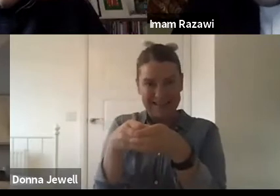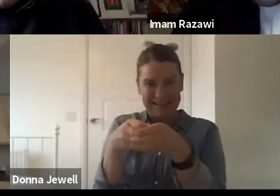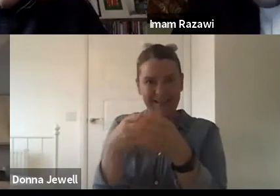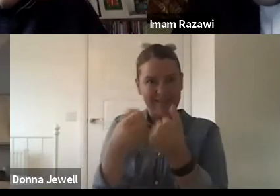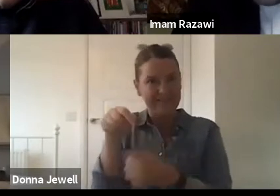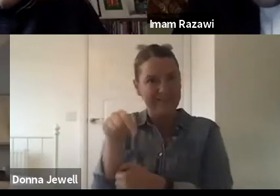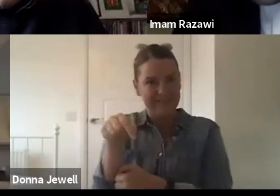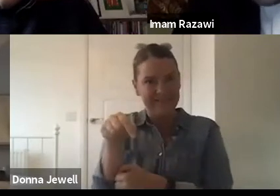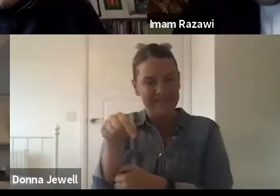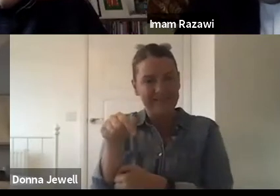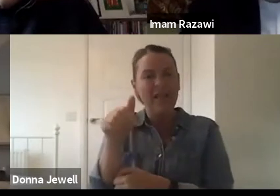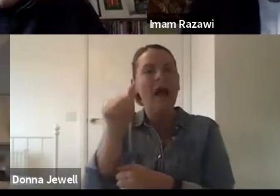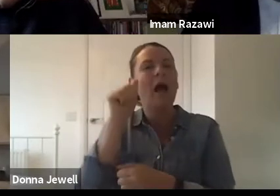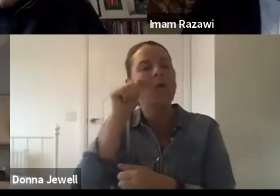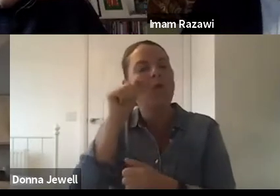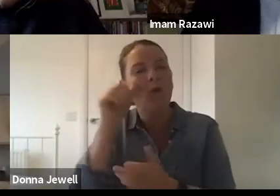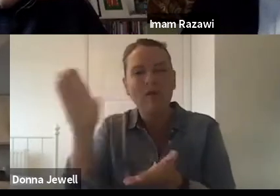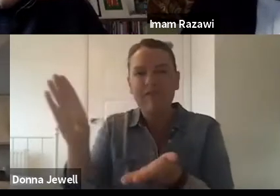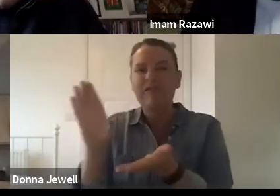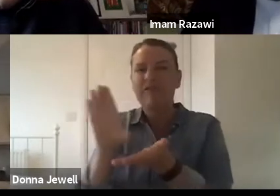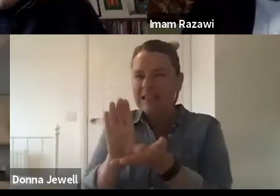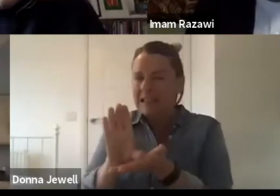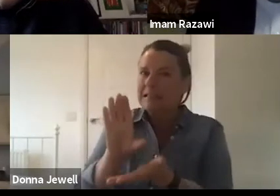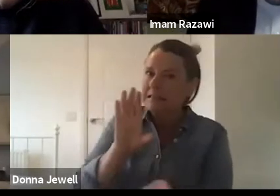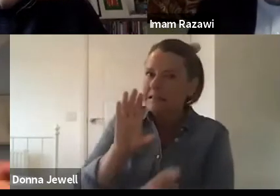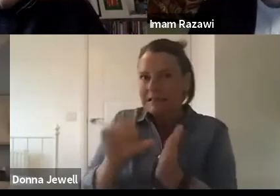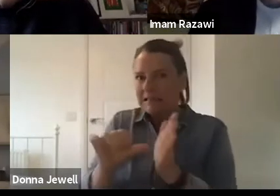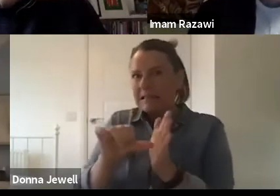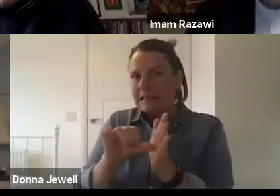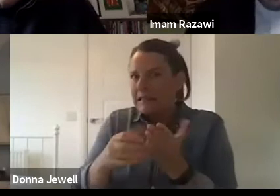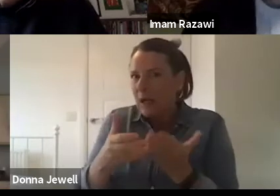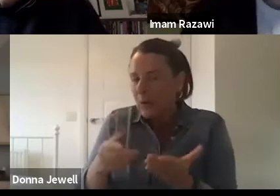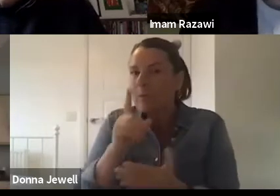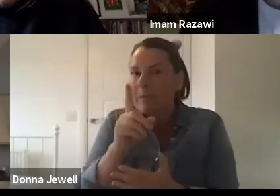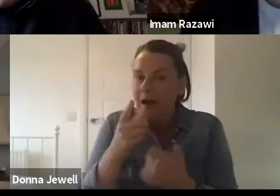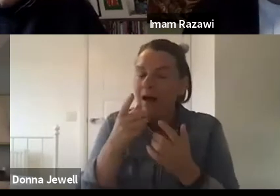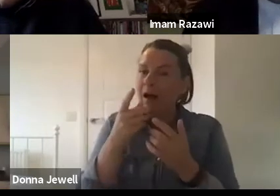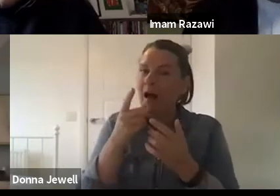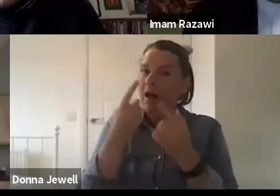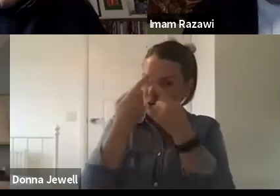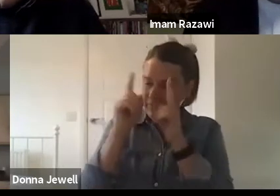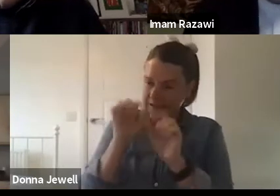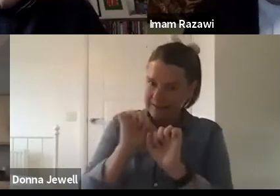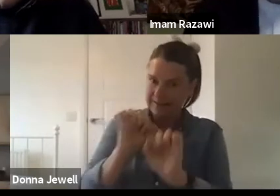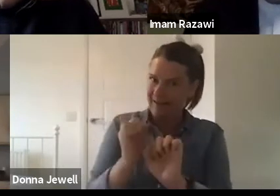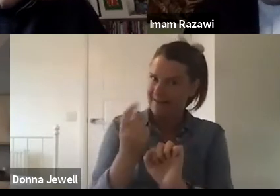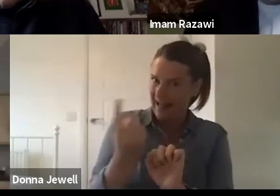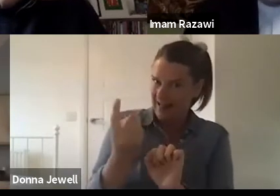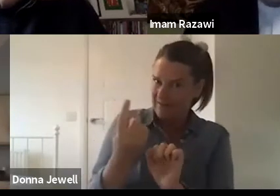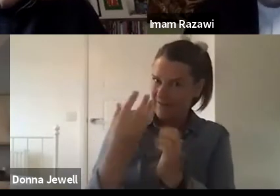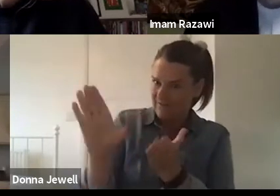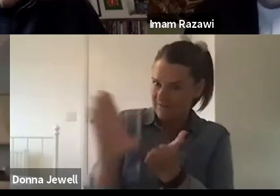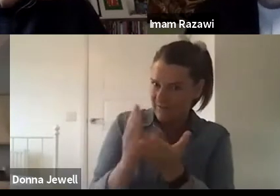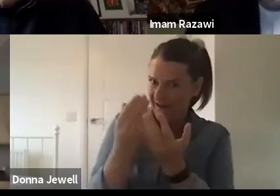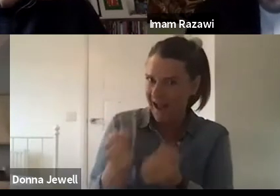funding at the moment, but if used, if all of the resources which a university has is used efficiently, I think that a strategy can be devised for